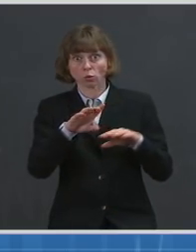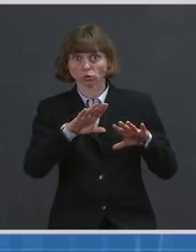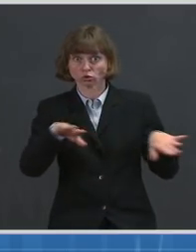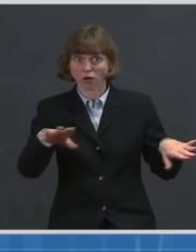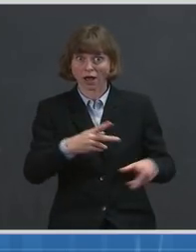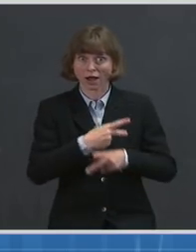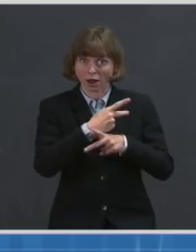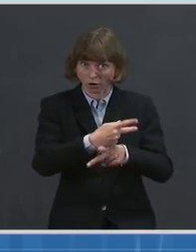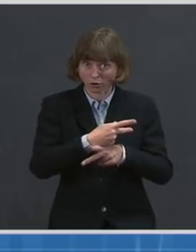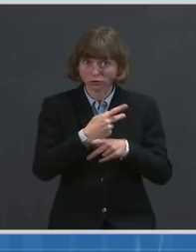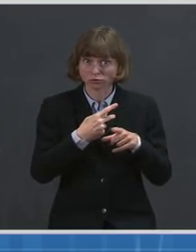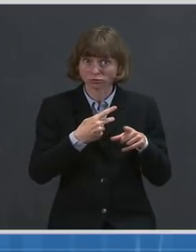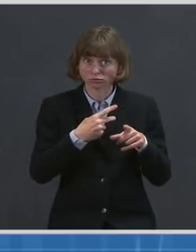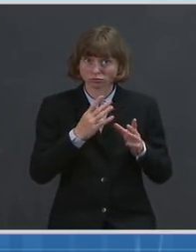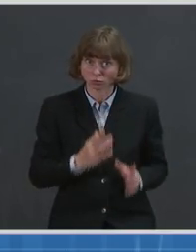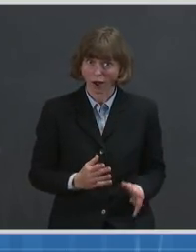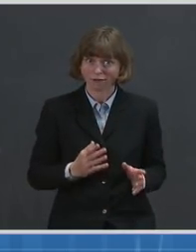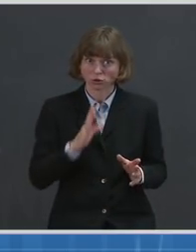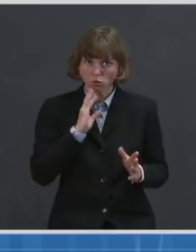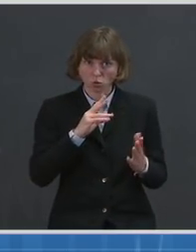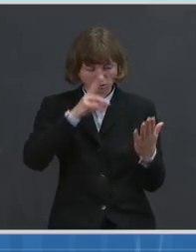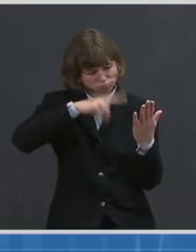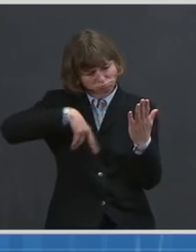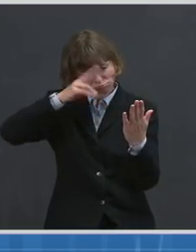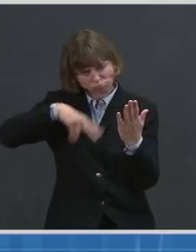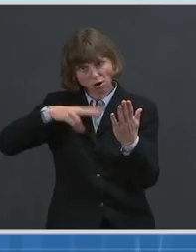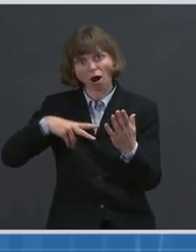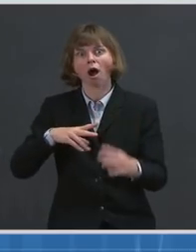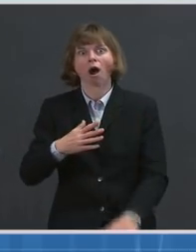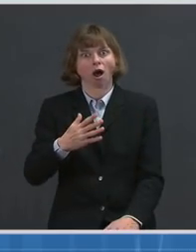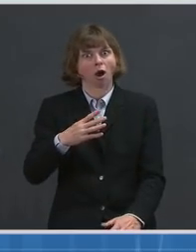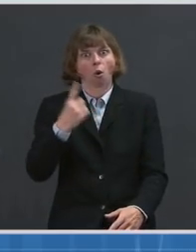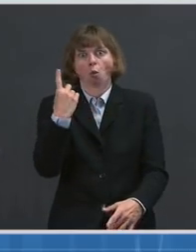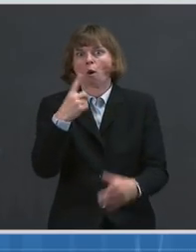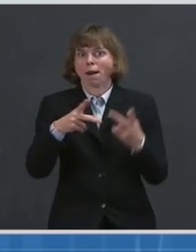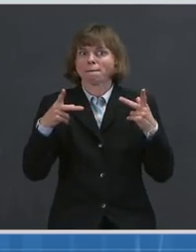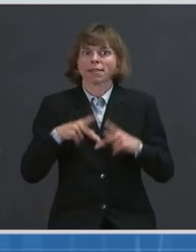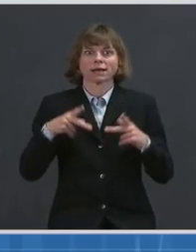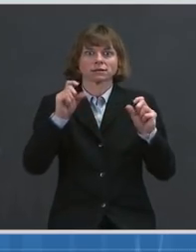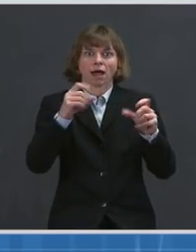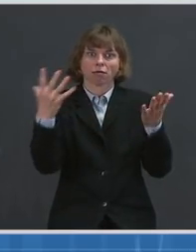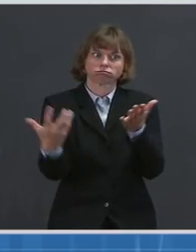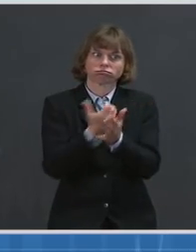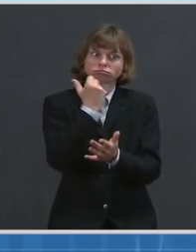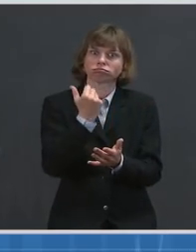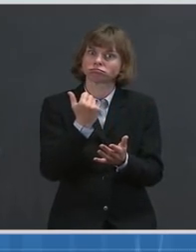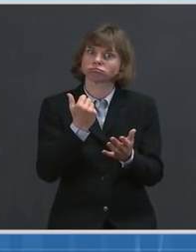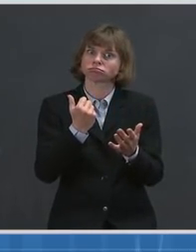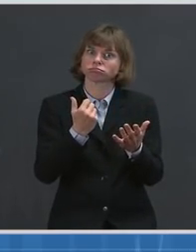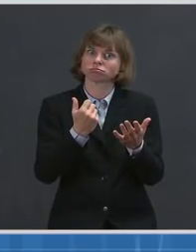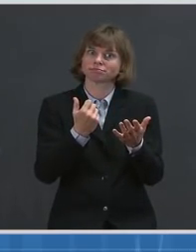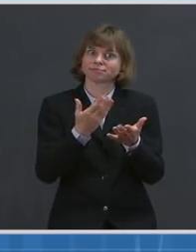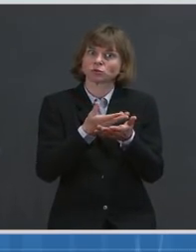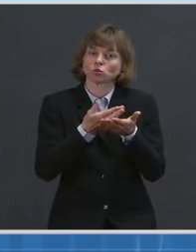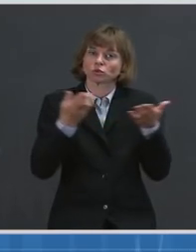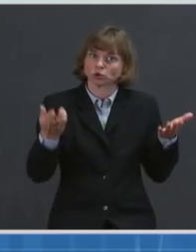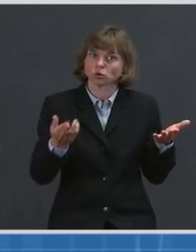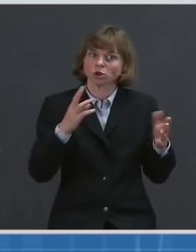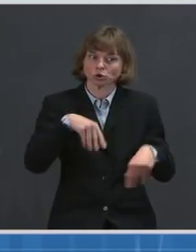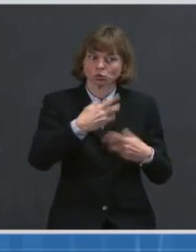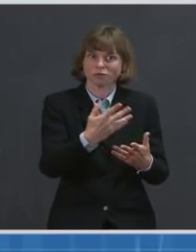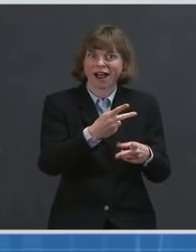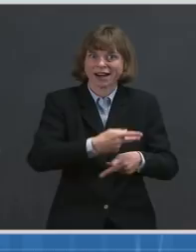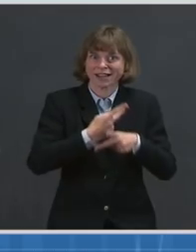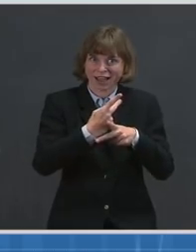as a one-stop shop for strategies they can use to safely provide care and enrichment to our nation's children. In